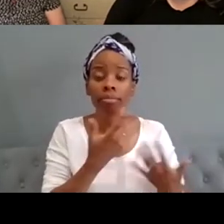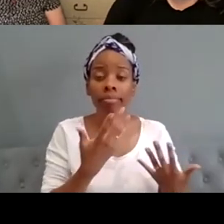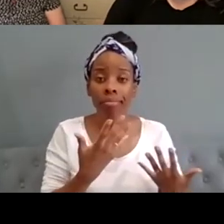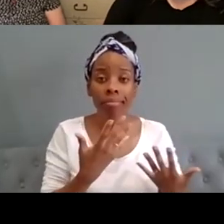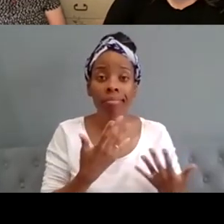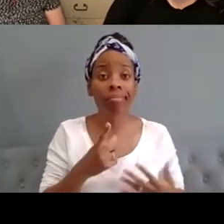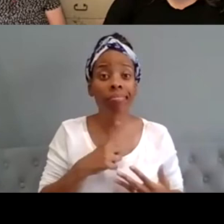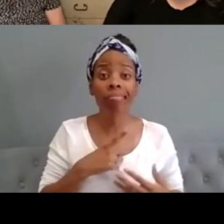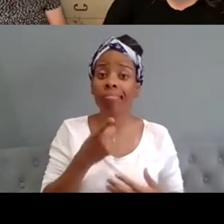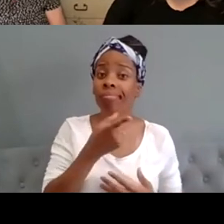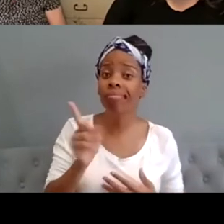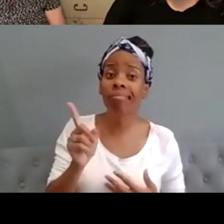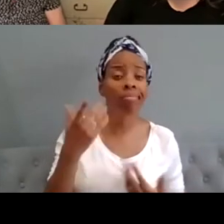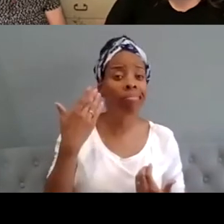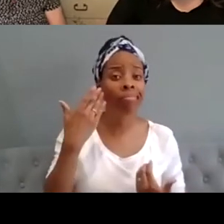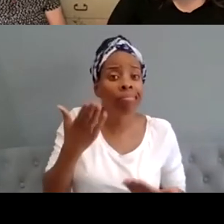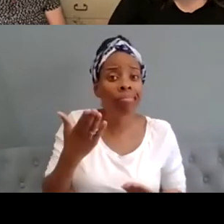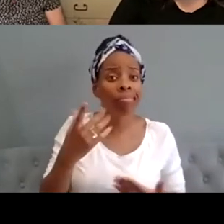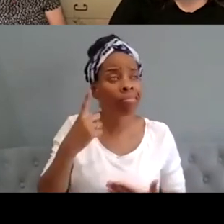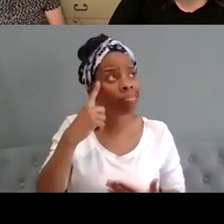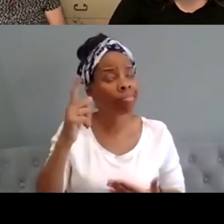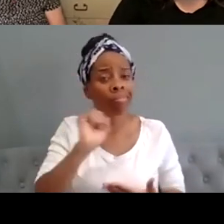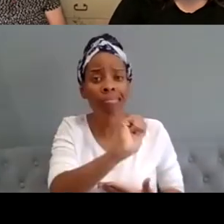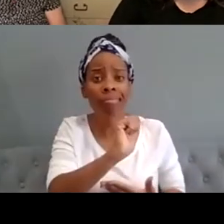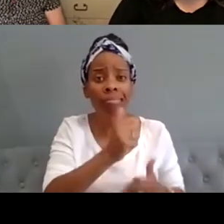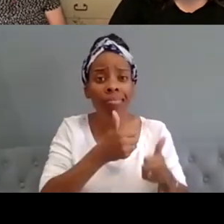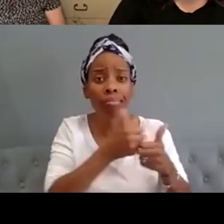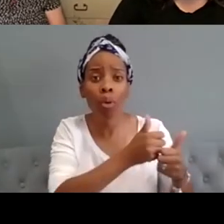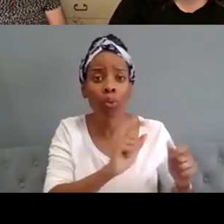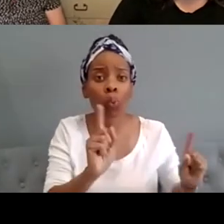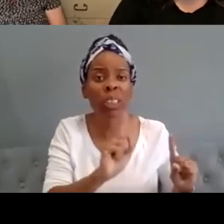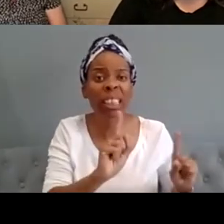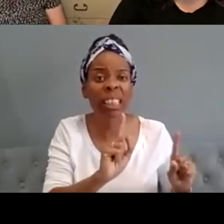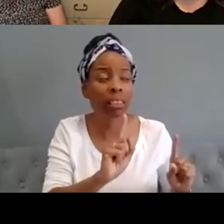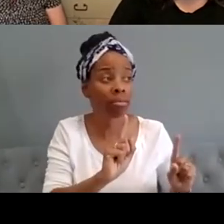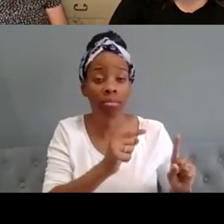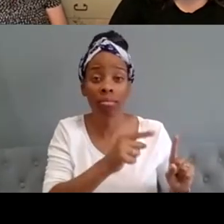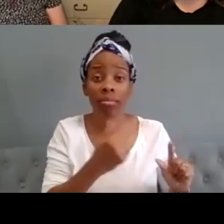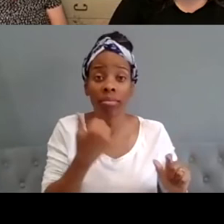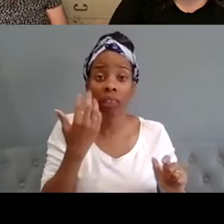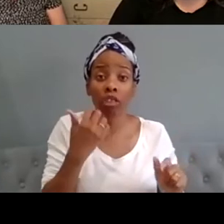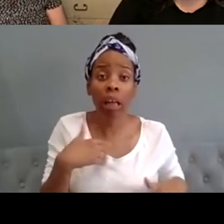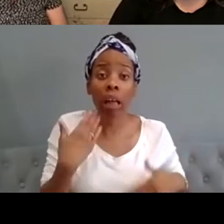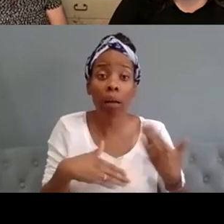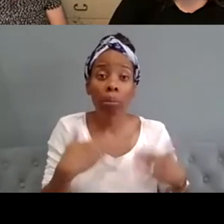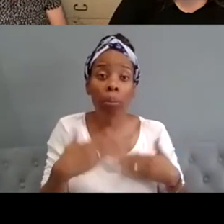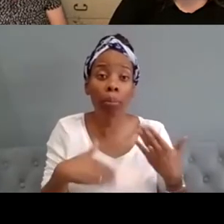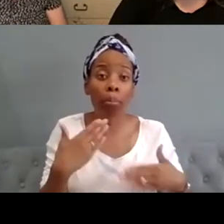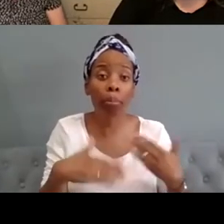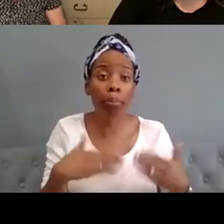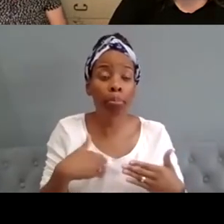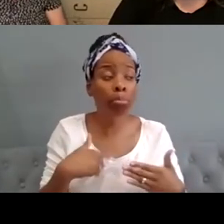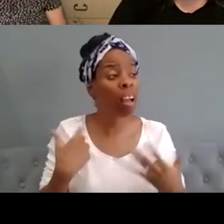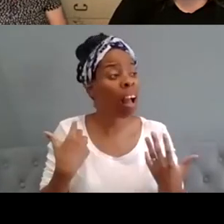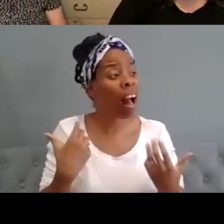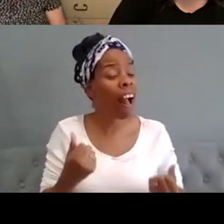very often don't have to think about it you know it's just part of their daily lives that they'll they'll just have those structures in